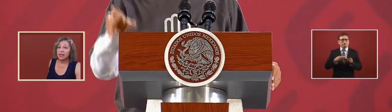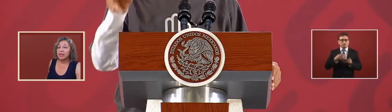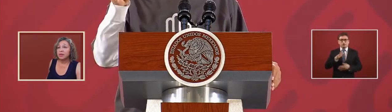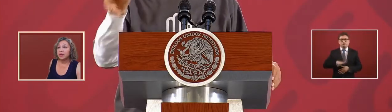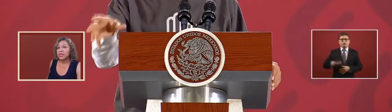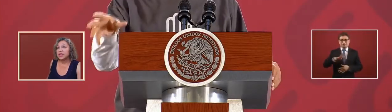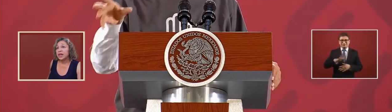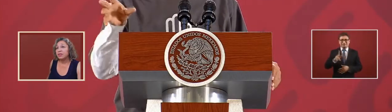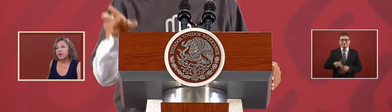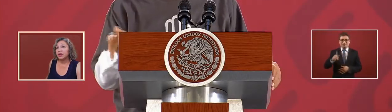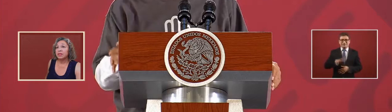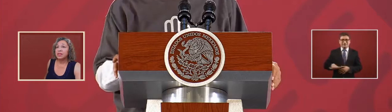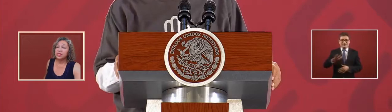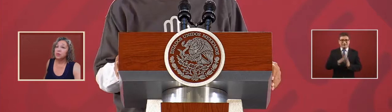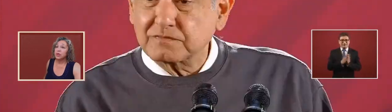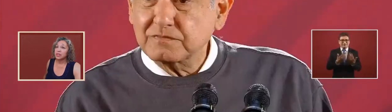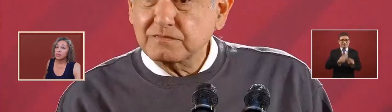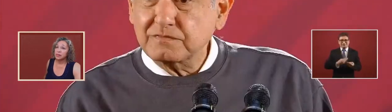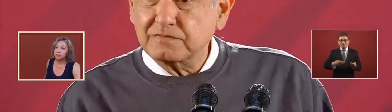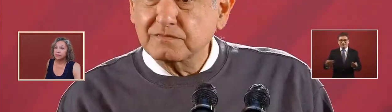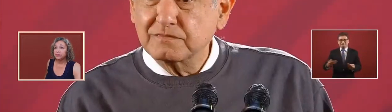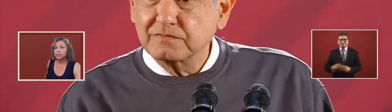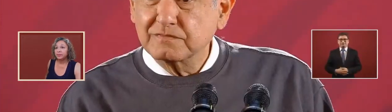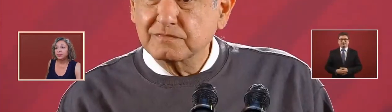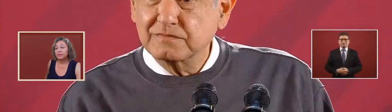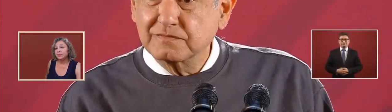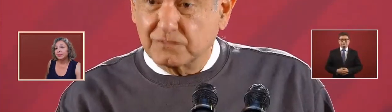in the in the town these books